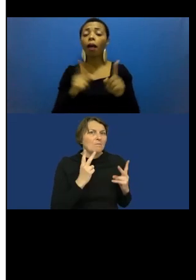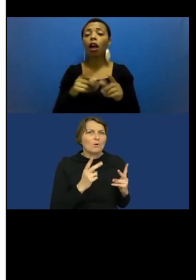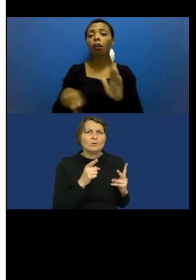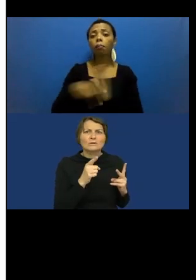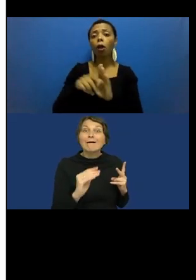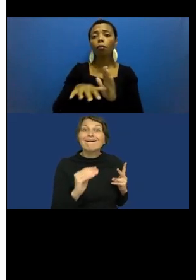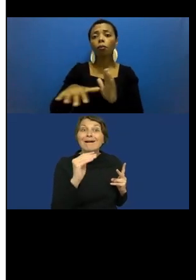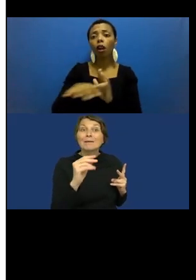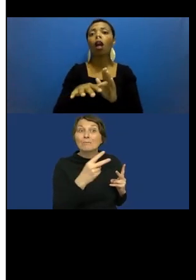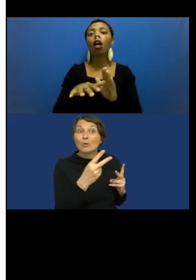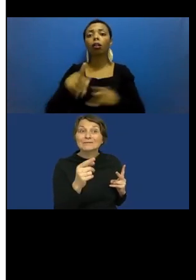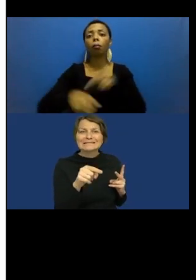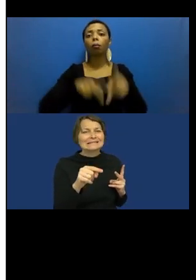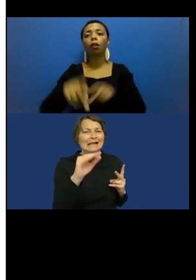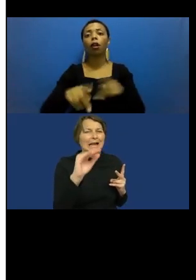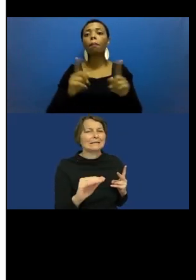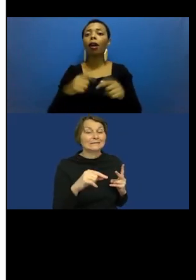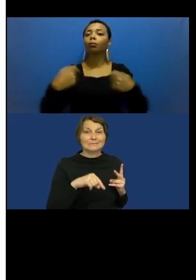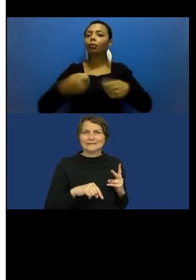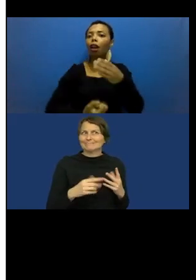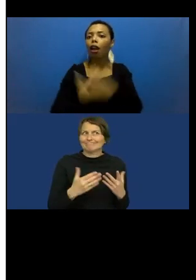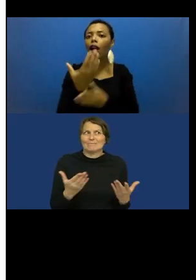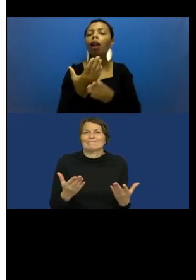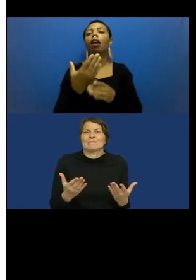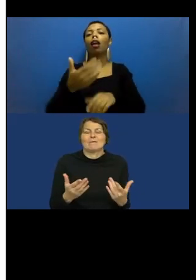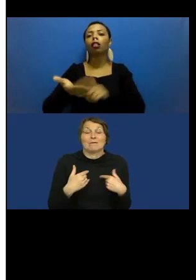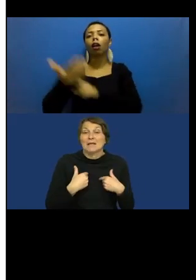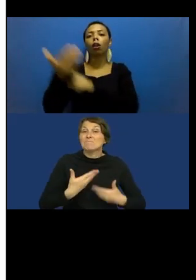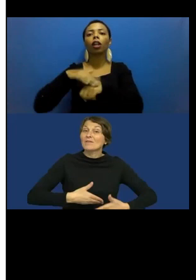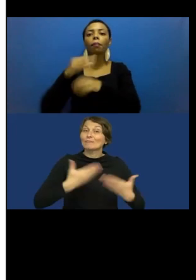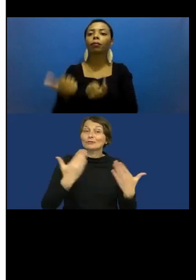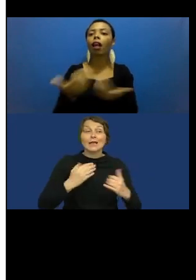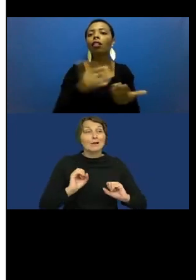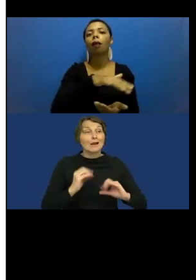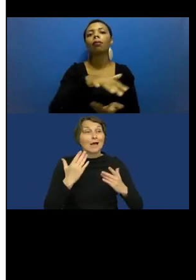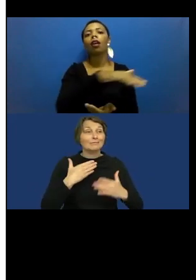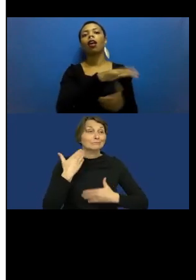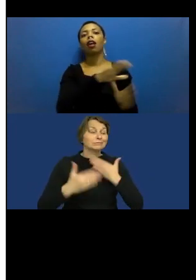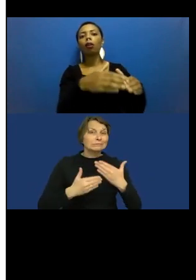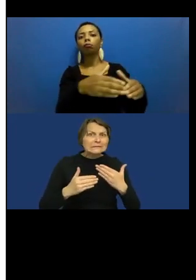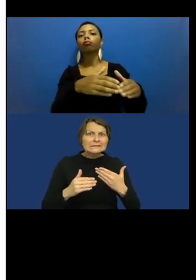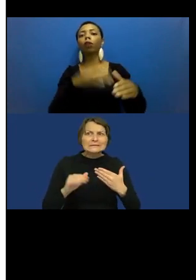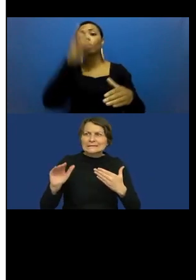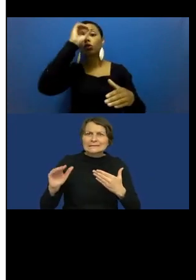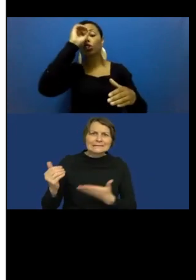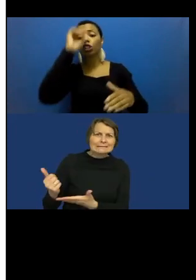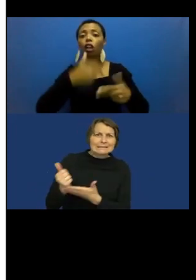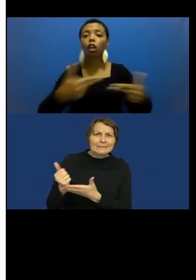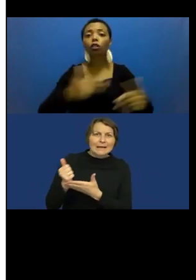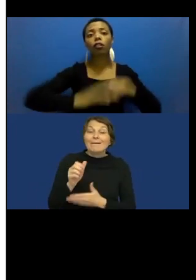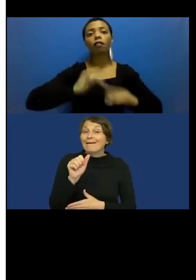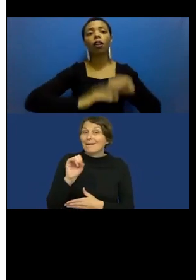because they may rely more on technology for a whole range of daily activities, and they may have fewer alternatives readily